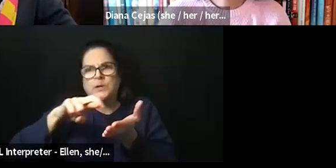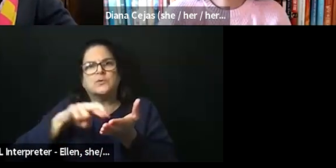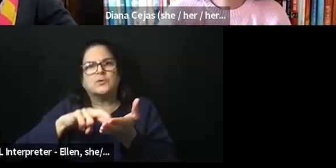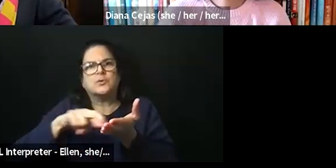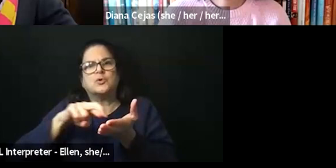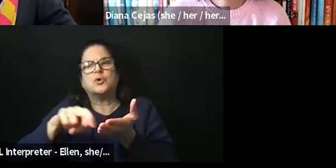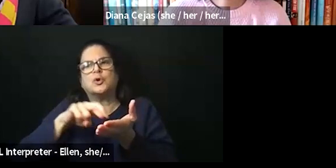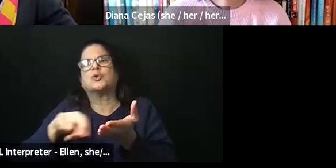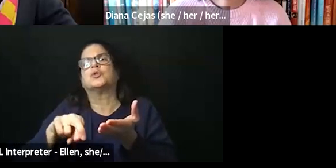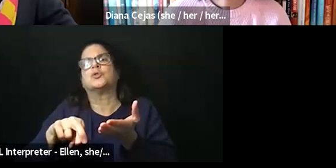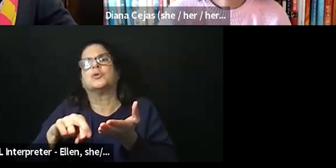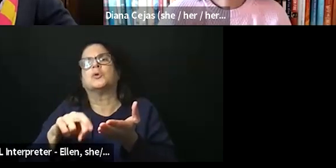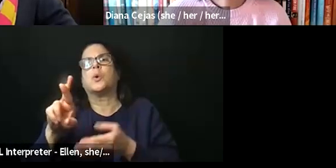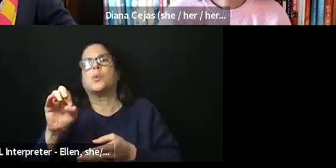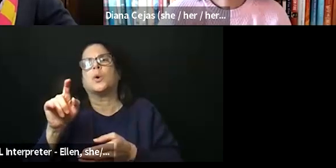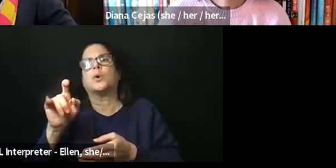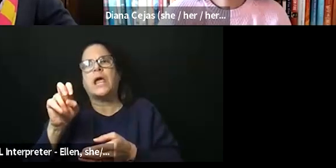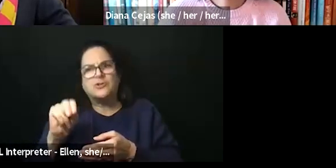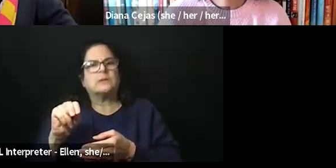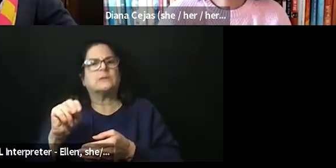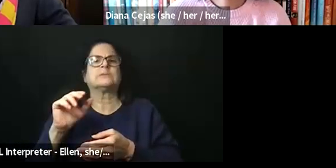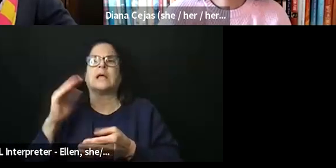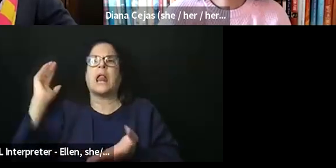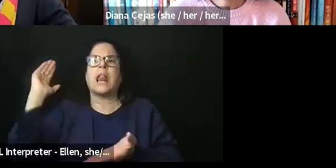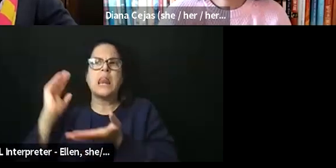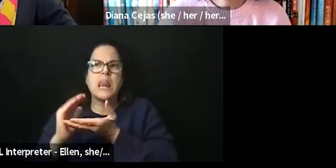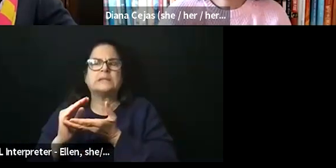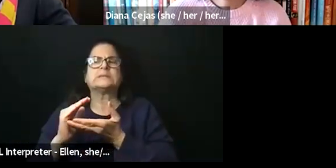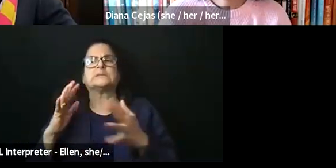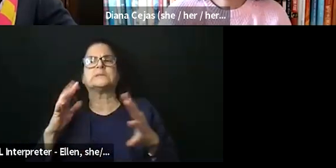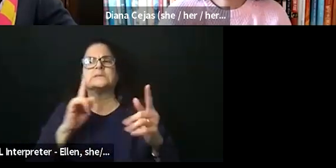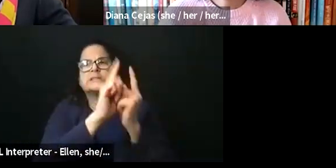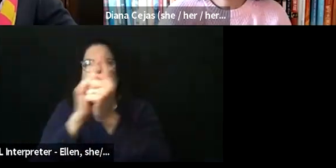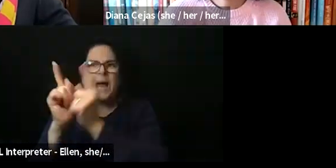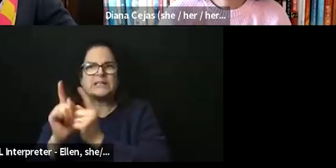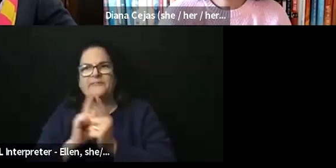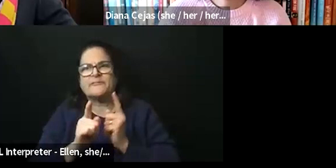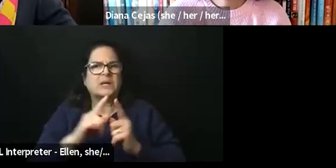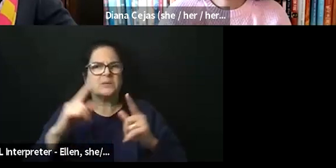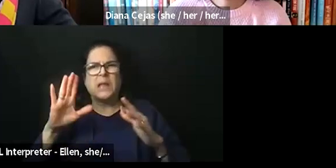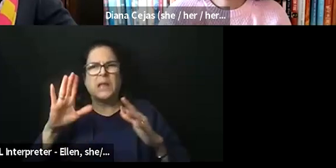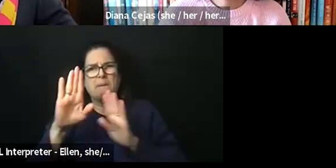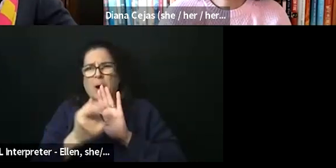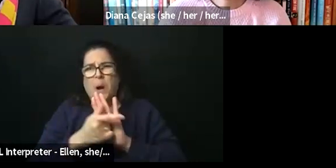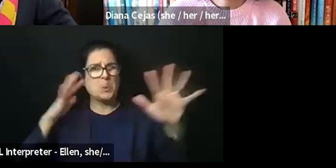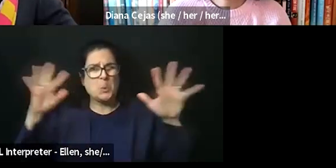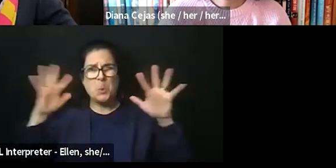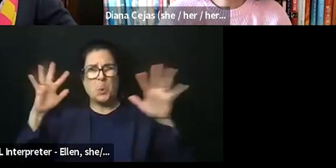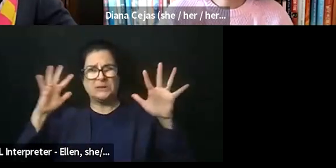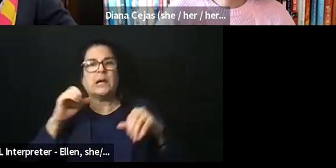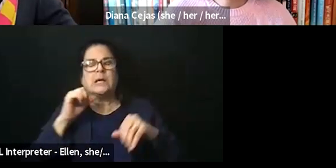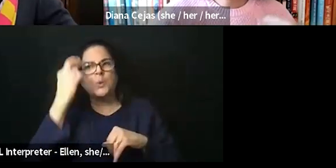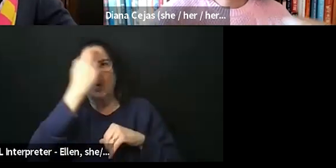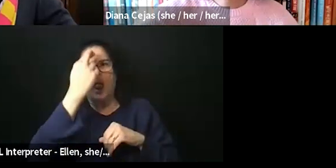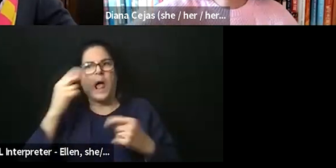hospital system where, you know, there was a lot of background noise and didn't realize until I went back on the wards that I was really